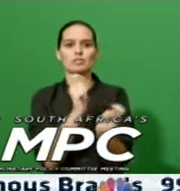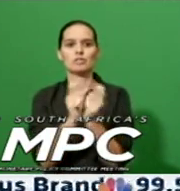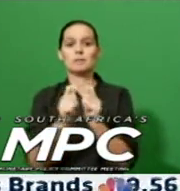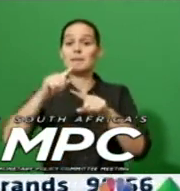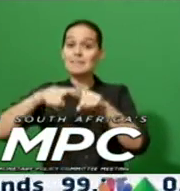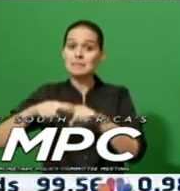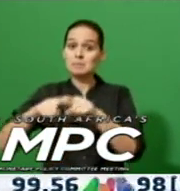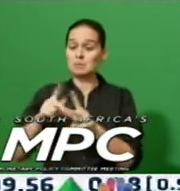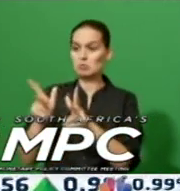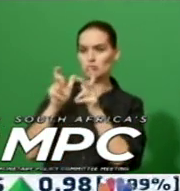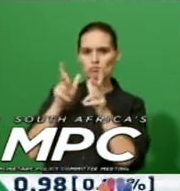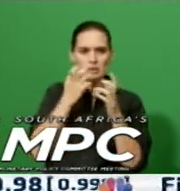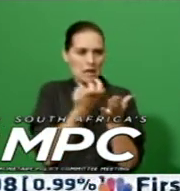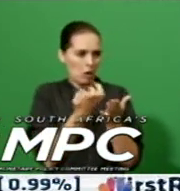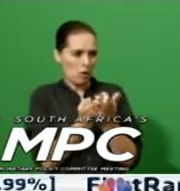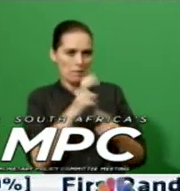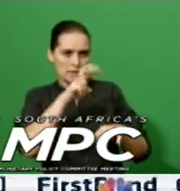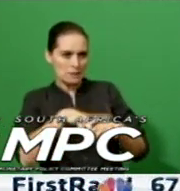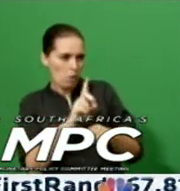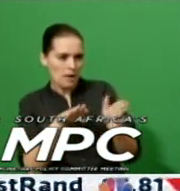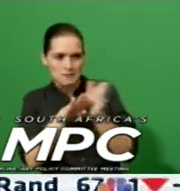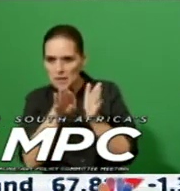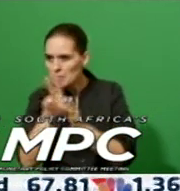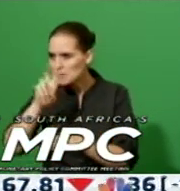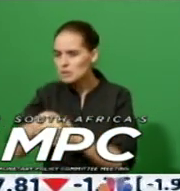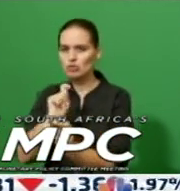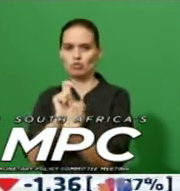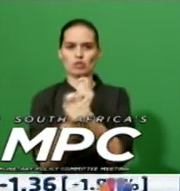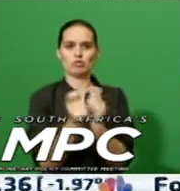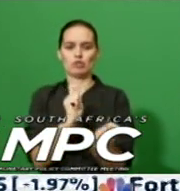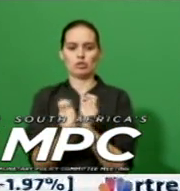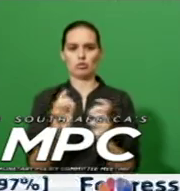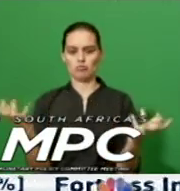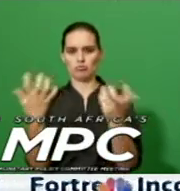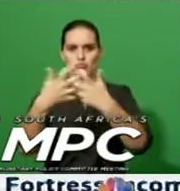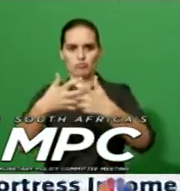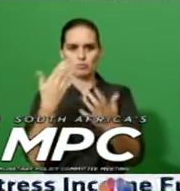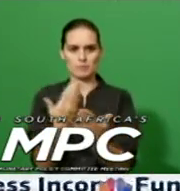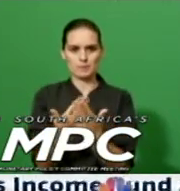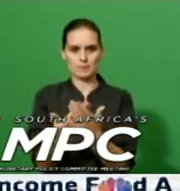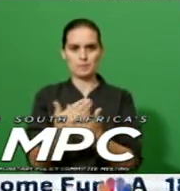between meetings in response to new developments and changing risks.-time accuracy proportion of the